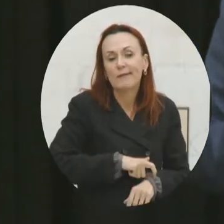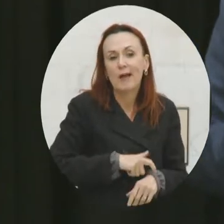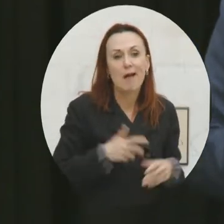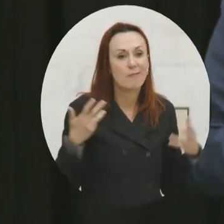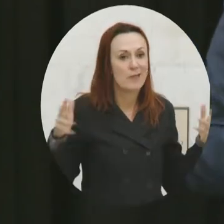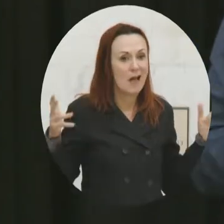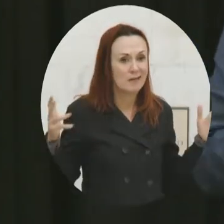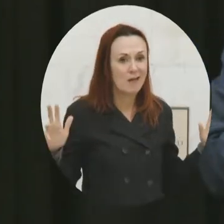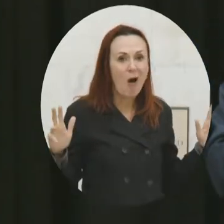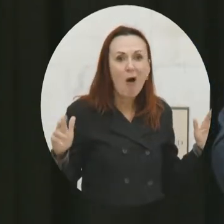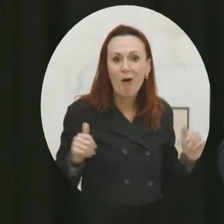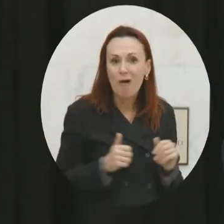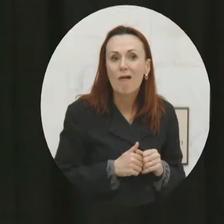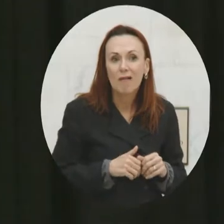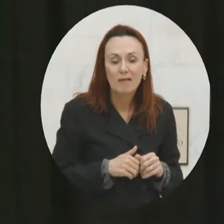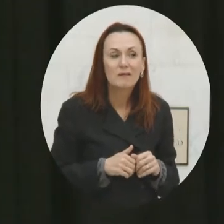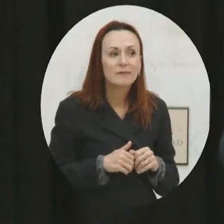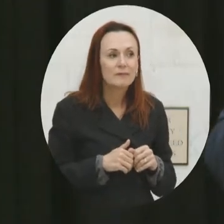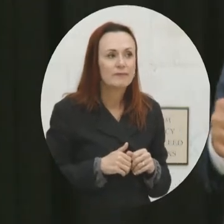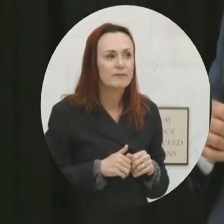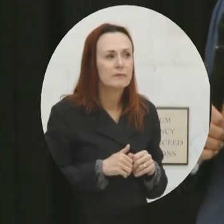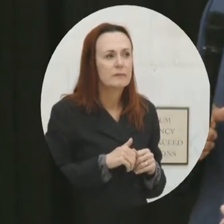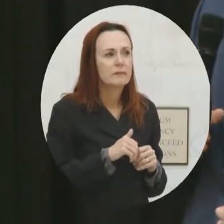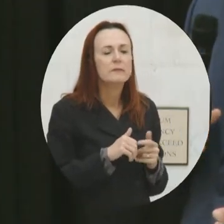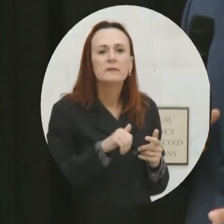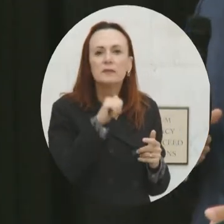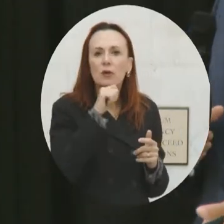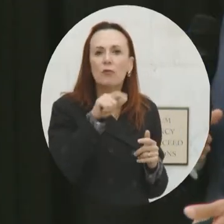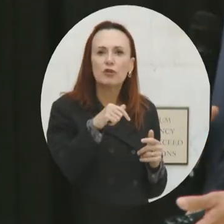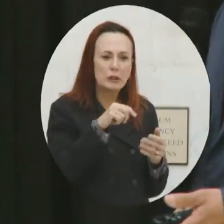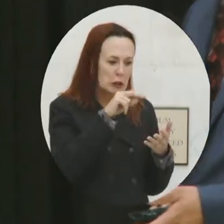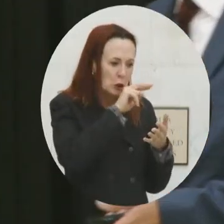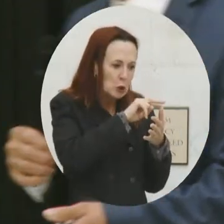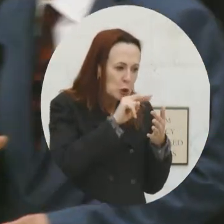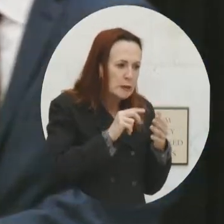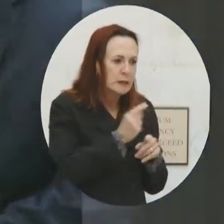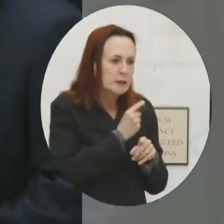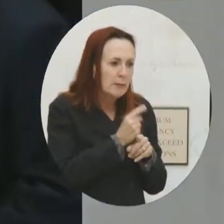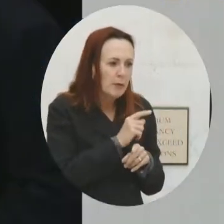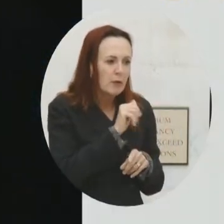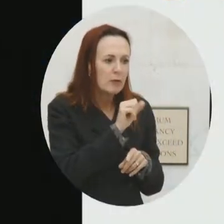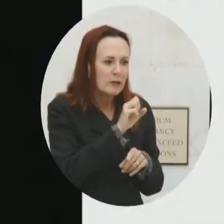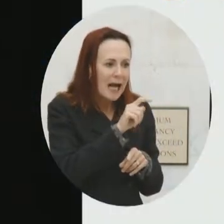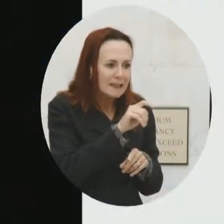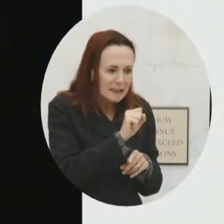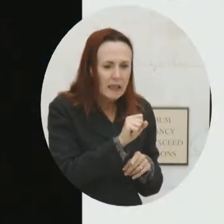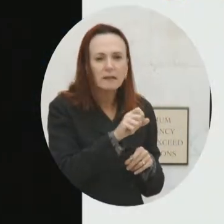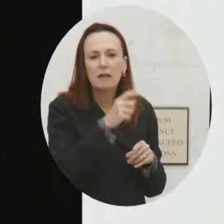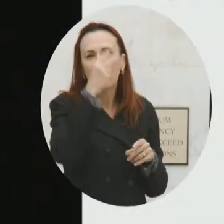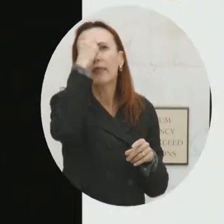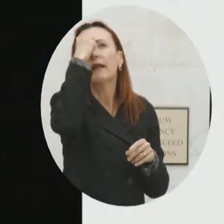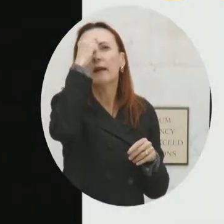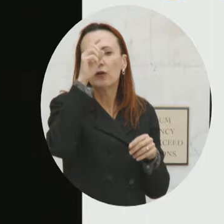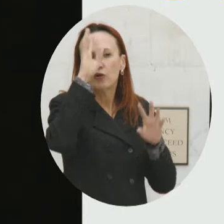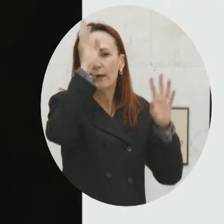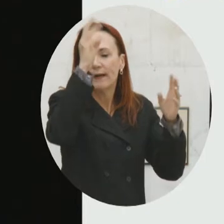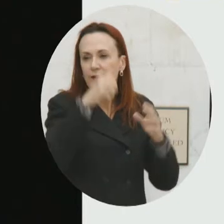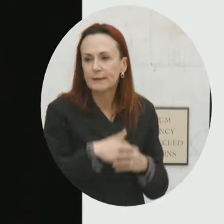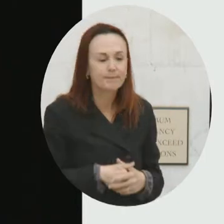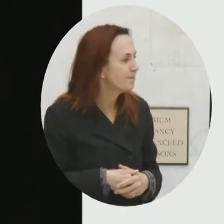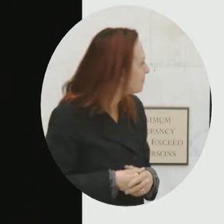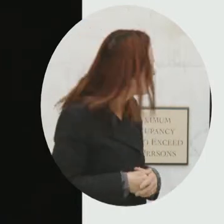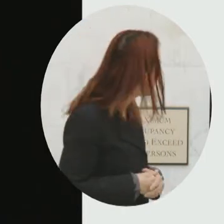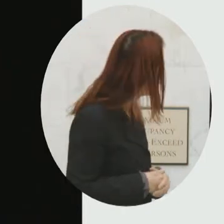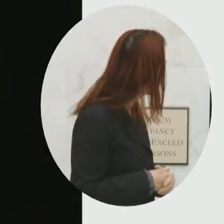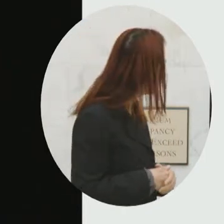Right? So just to put out there, don't look beyond these assets for you to work with. Now, the Empower Communities